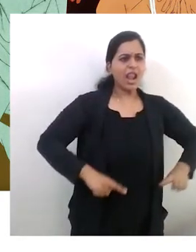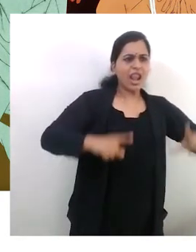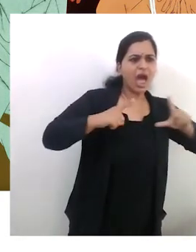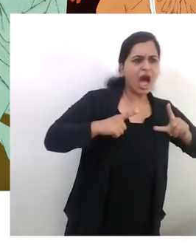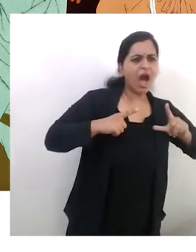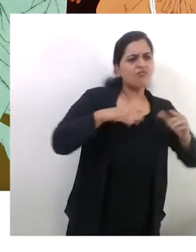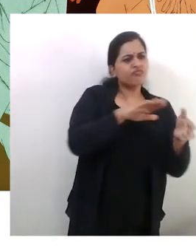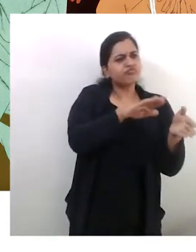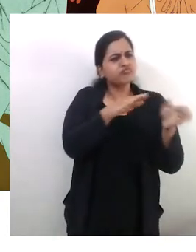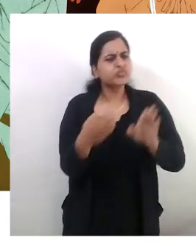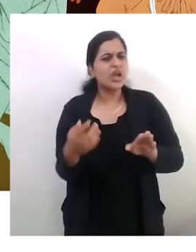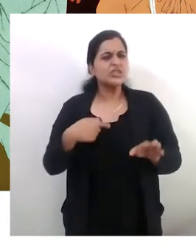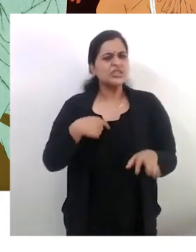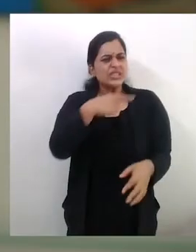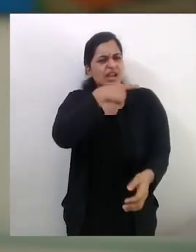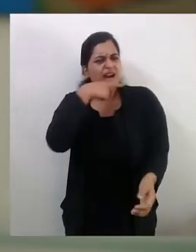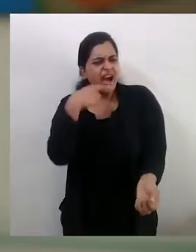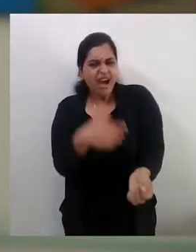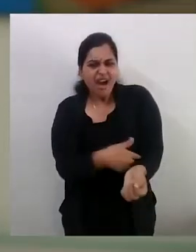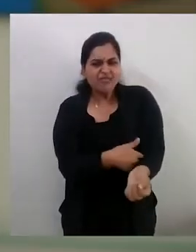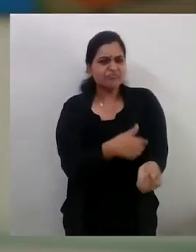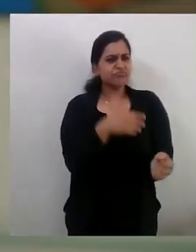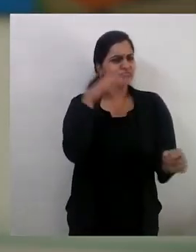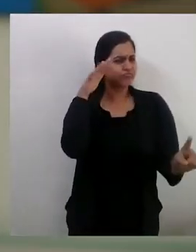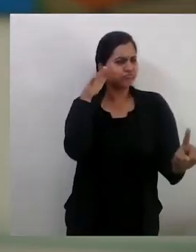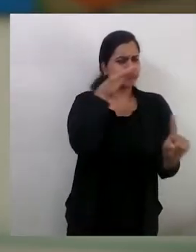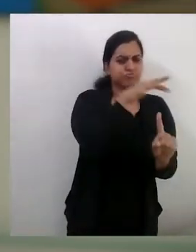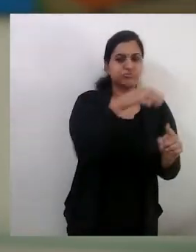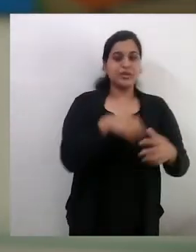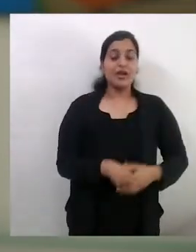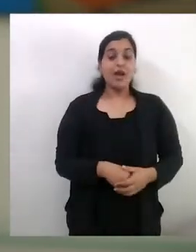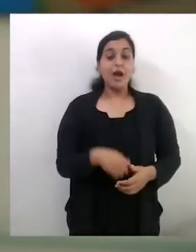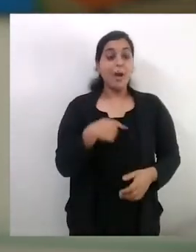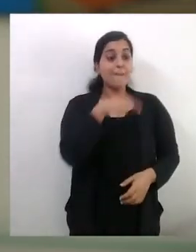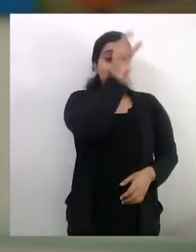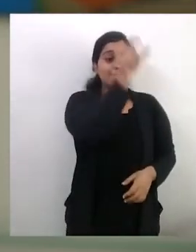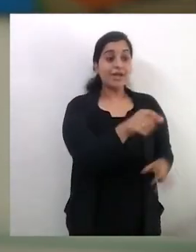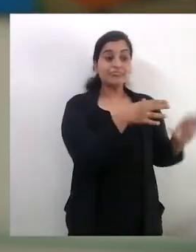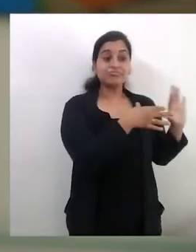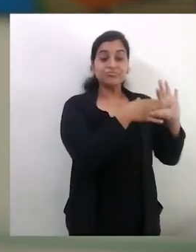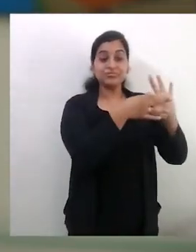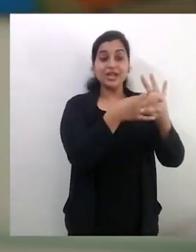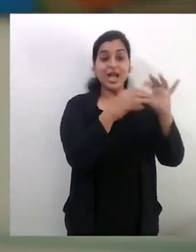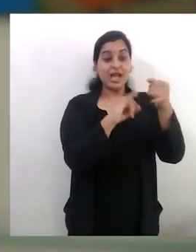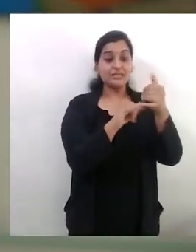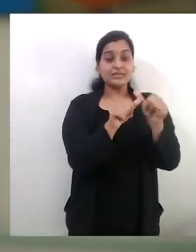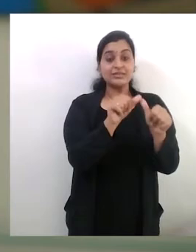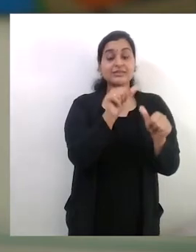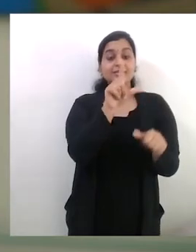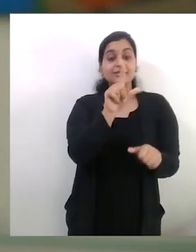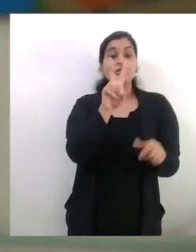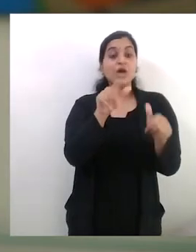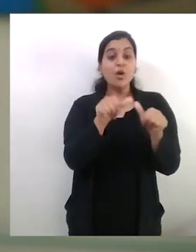of mutilation but also healing. Maitha was deeply influenced by the Charak festival celebrations of the Santals, a tribal